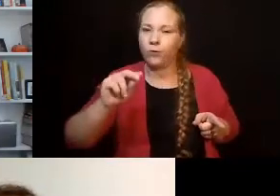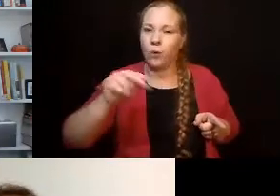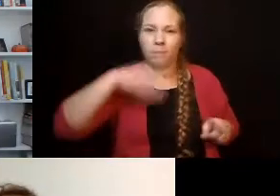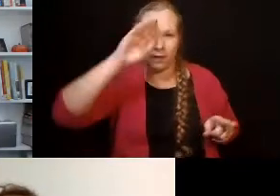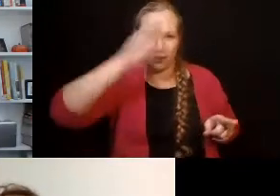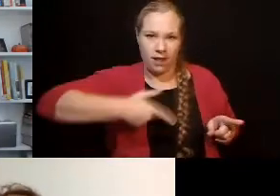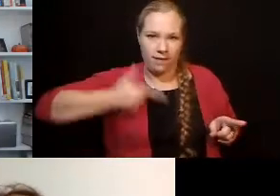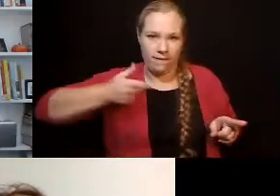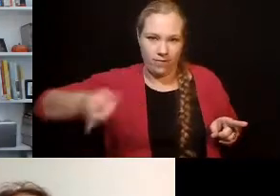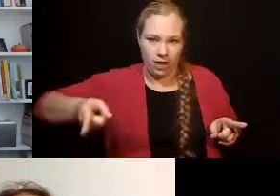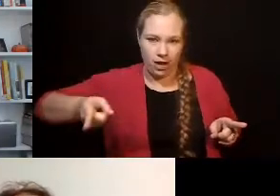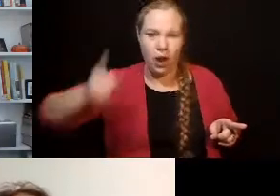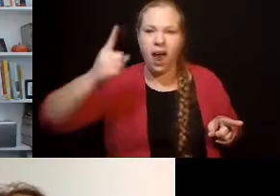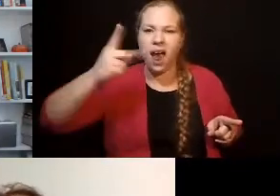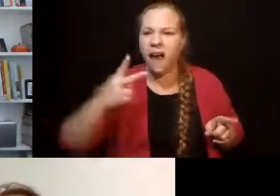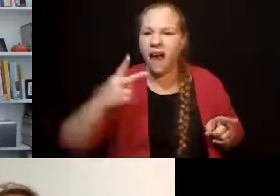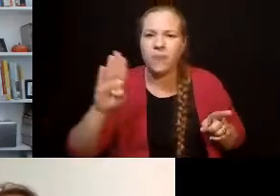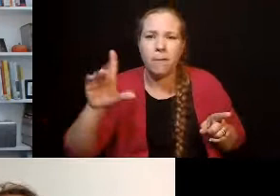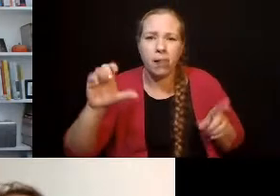block away.